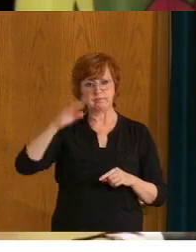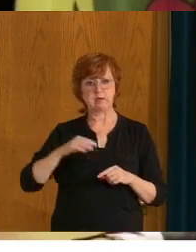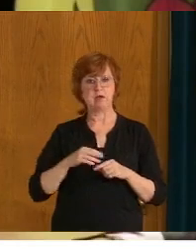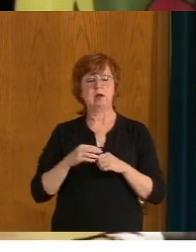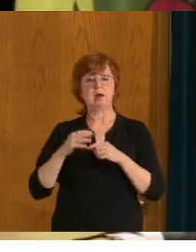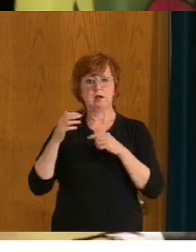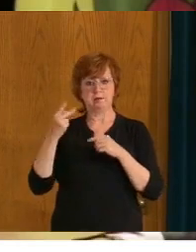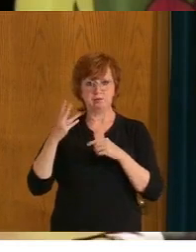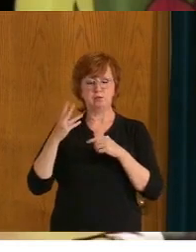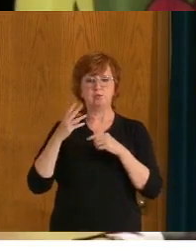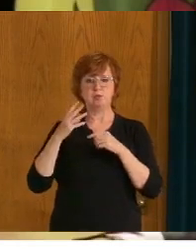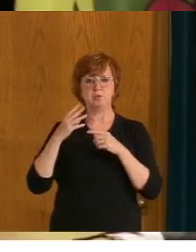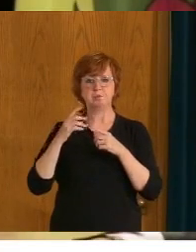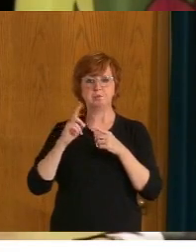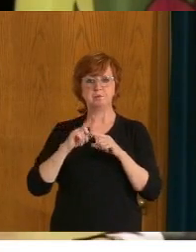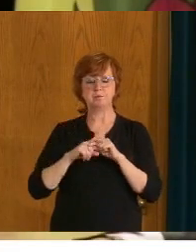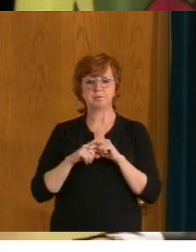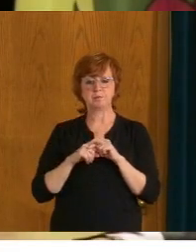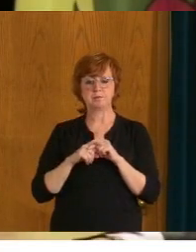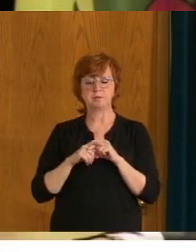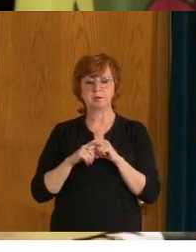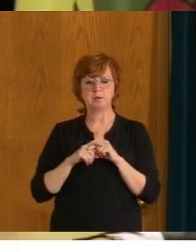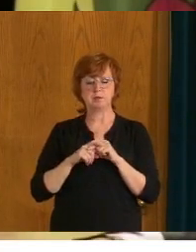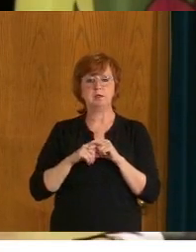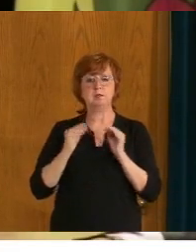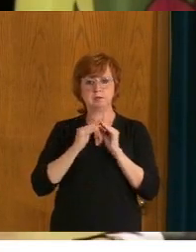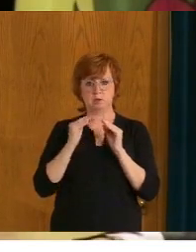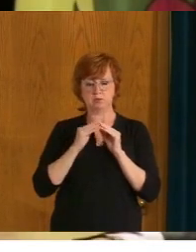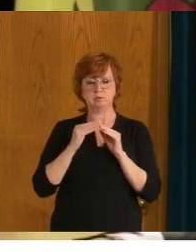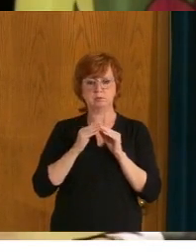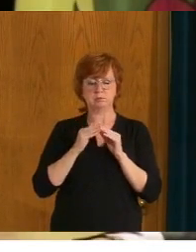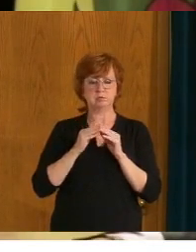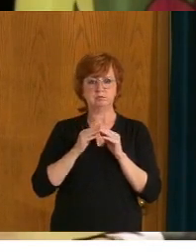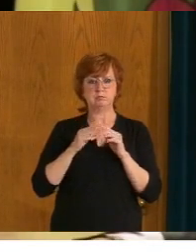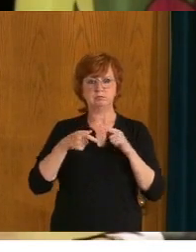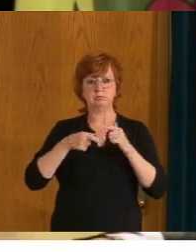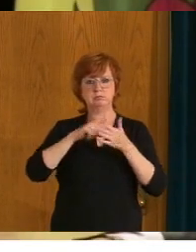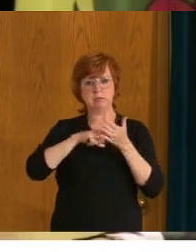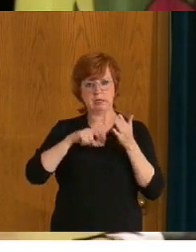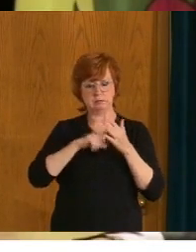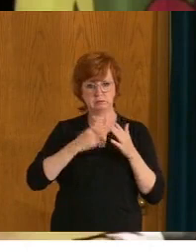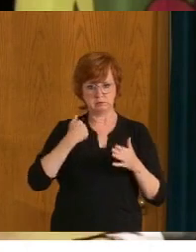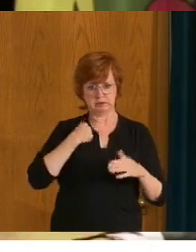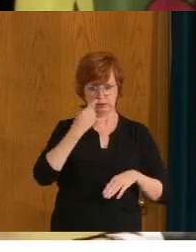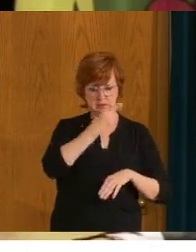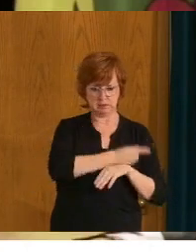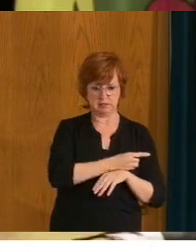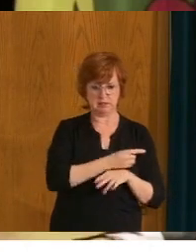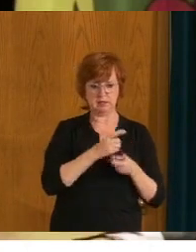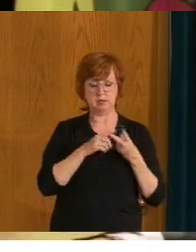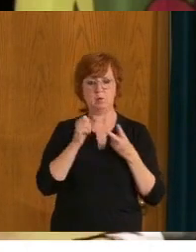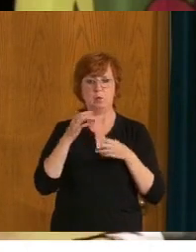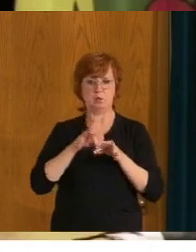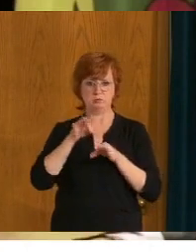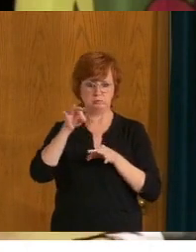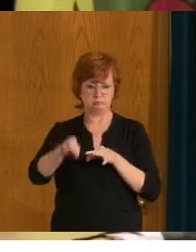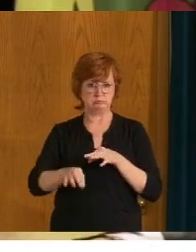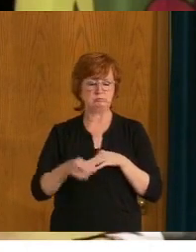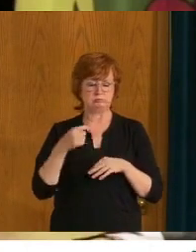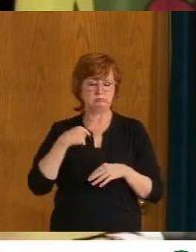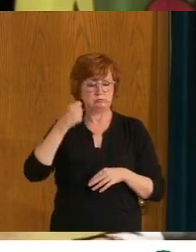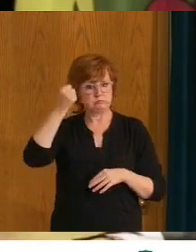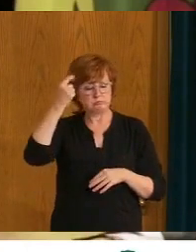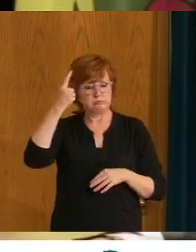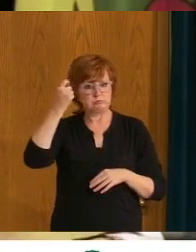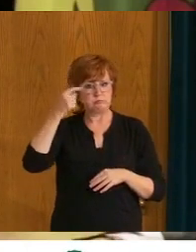not celebrate Canada Day, or to delay, uh, that celebration until a later, uh, later date. And I, I think that's entirely appropriate, and, the decisions, uh, that are